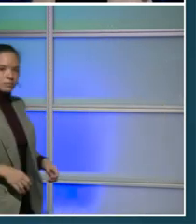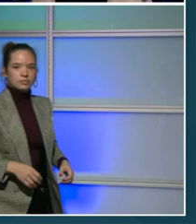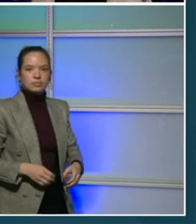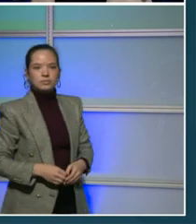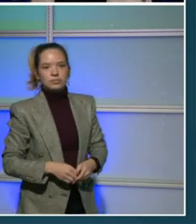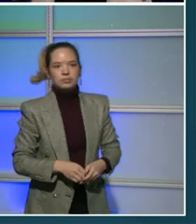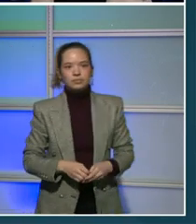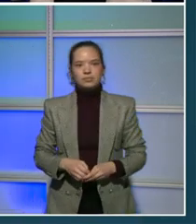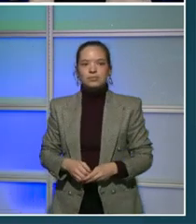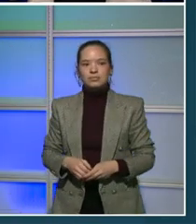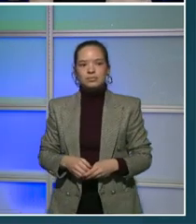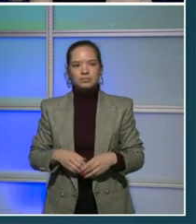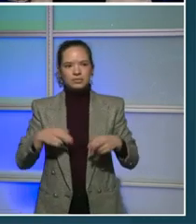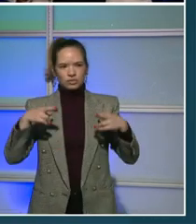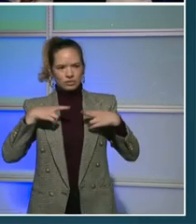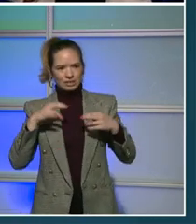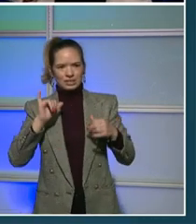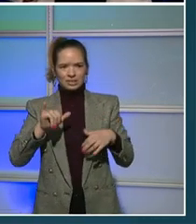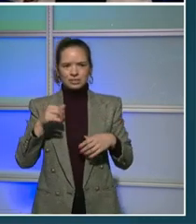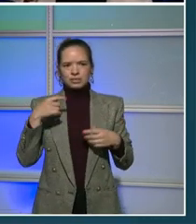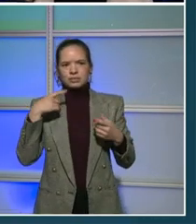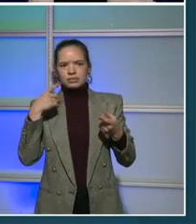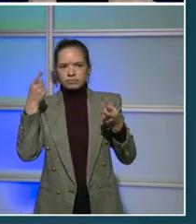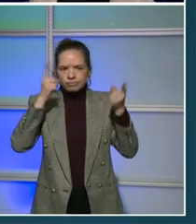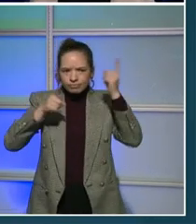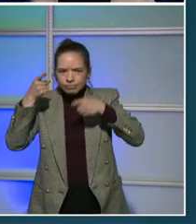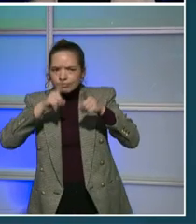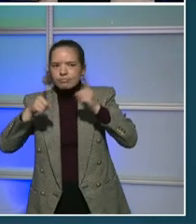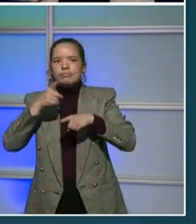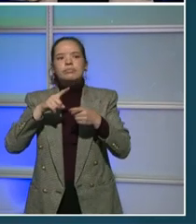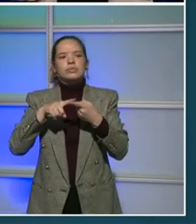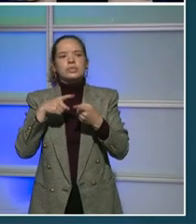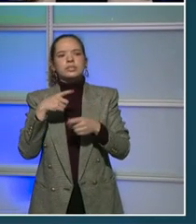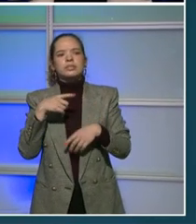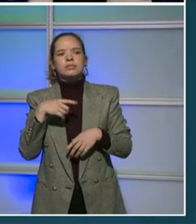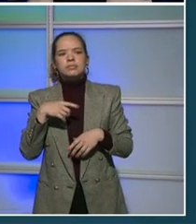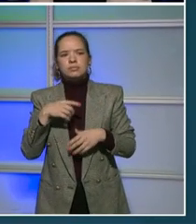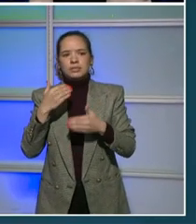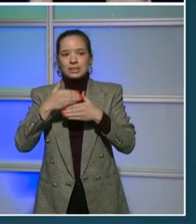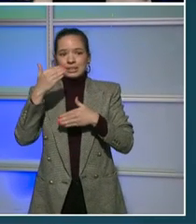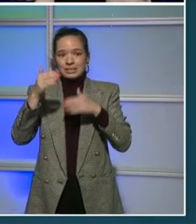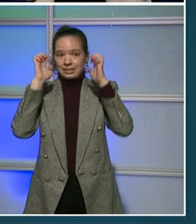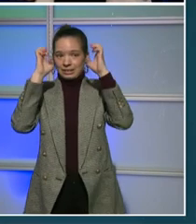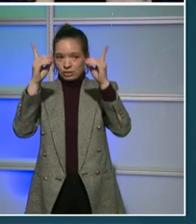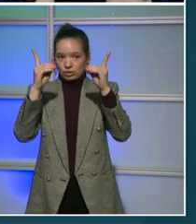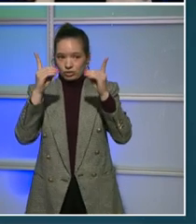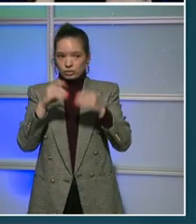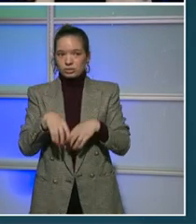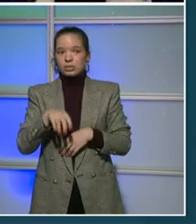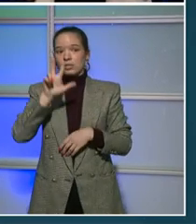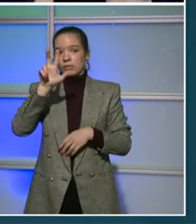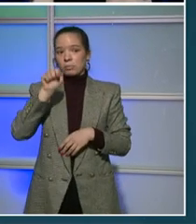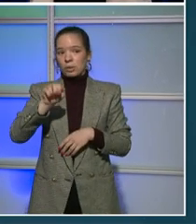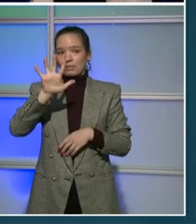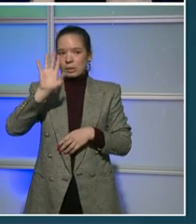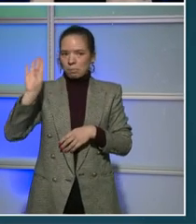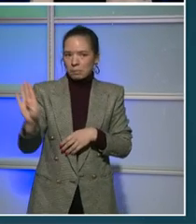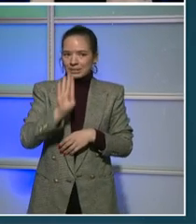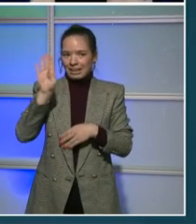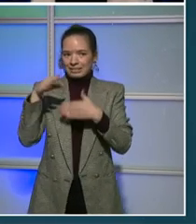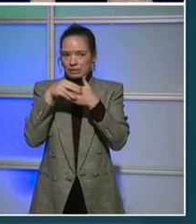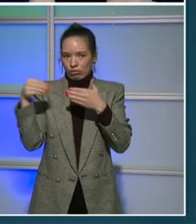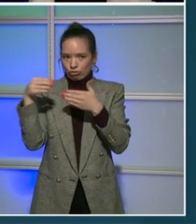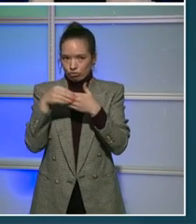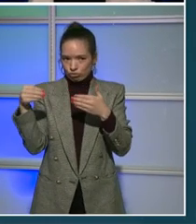agreement increases, and debt service. Next is education at 3.5 billion dollars. This